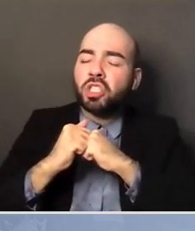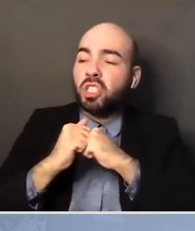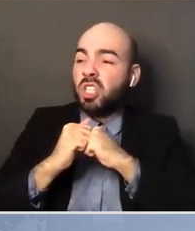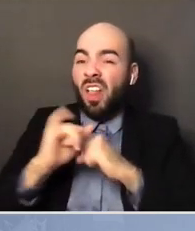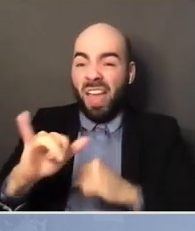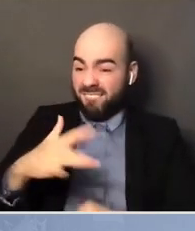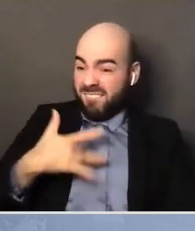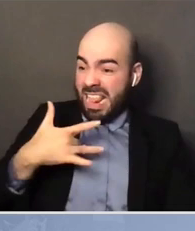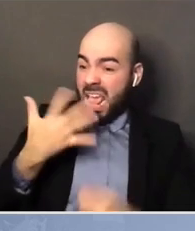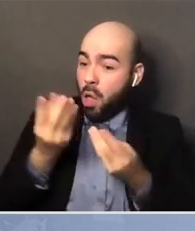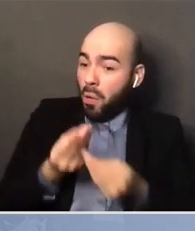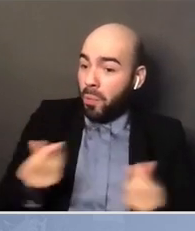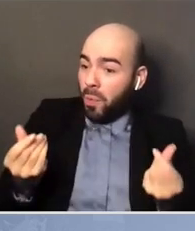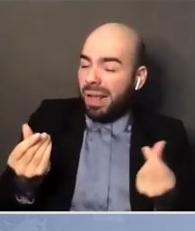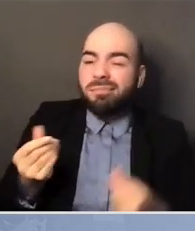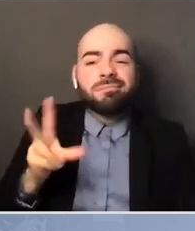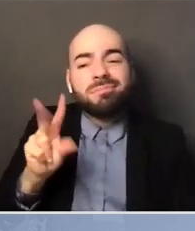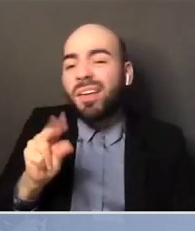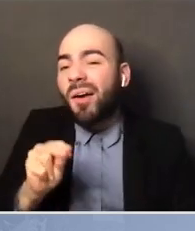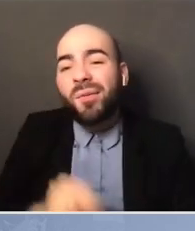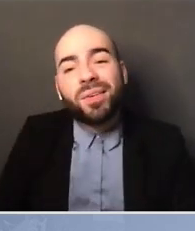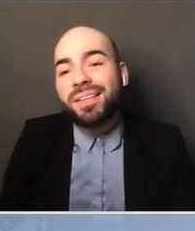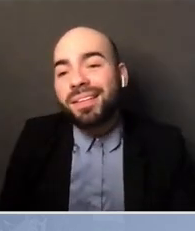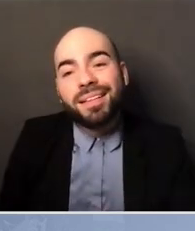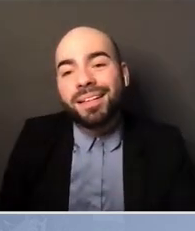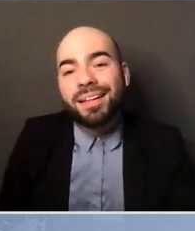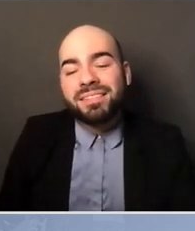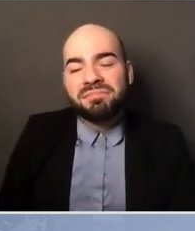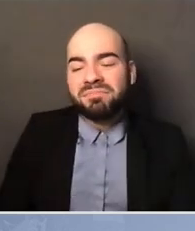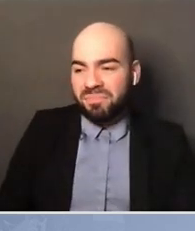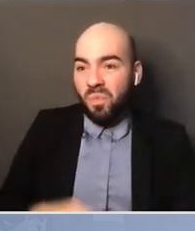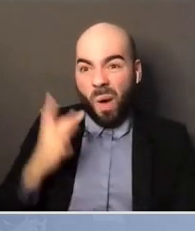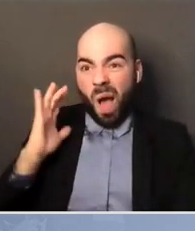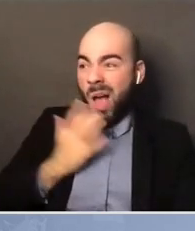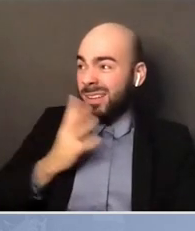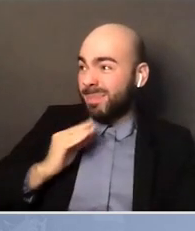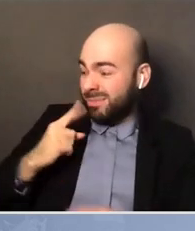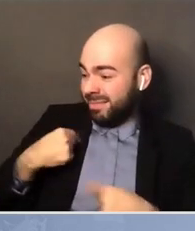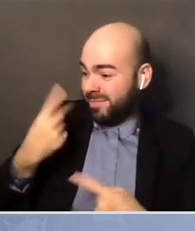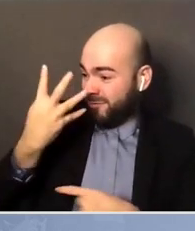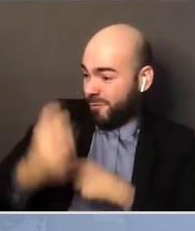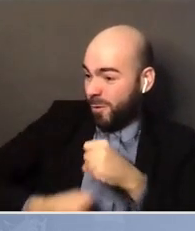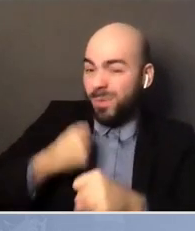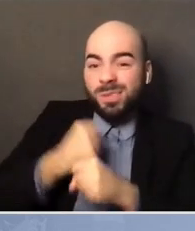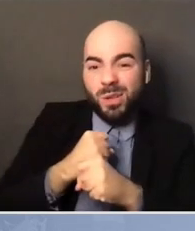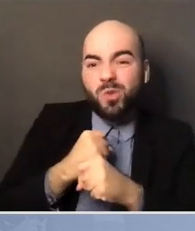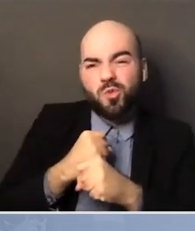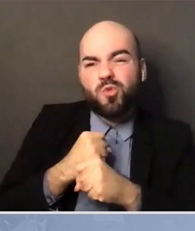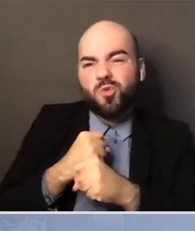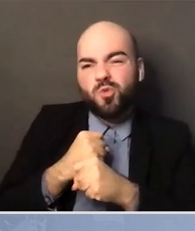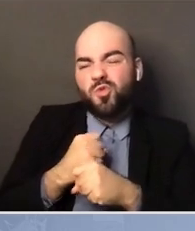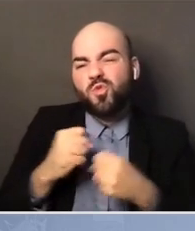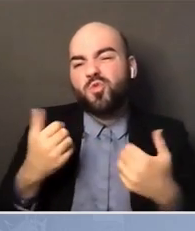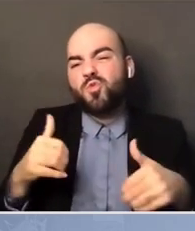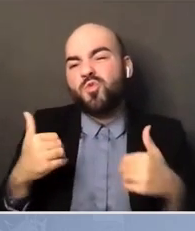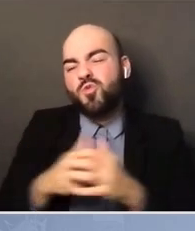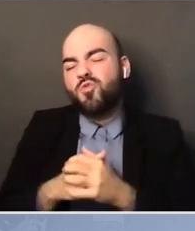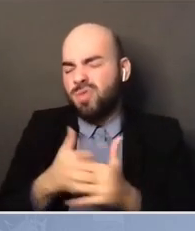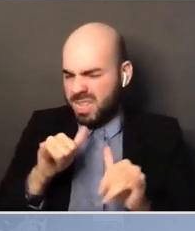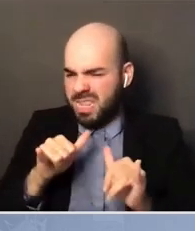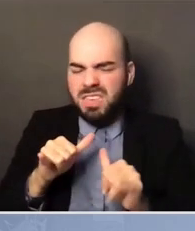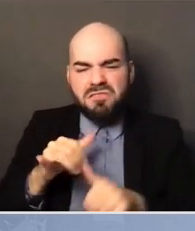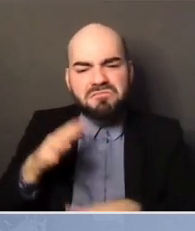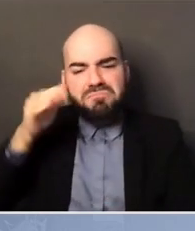Now, the question is making sure that we understand